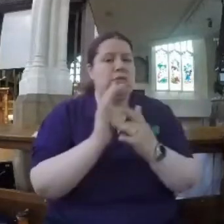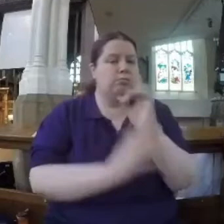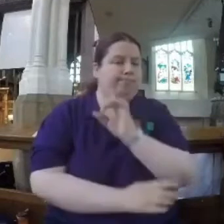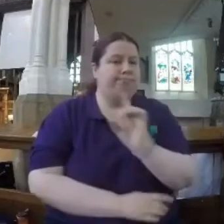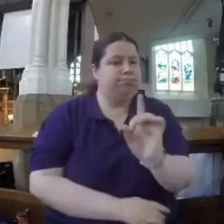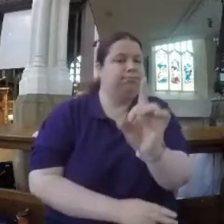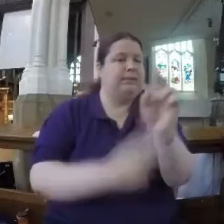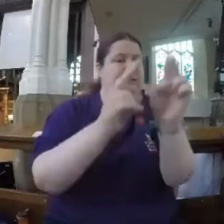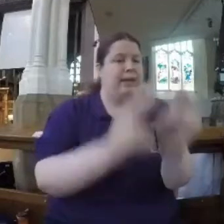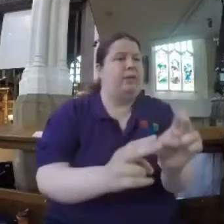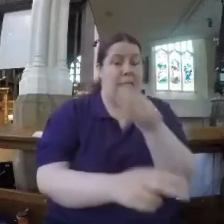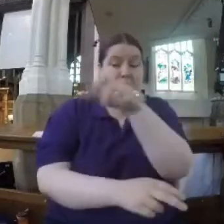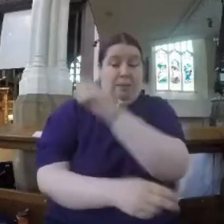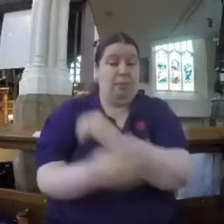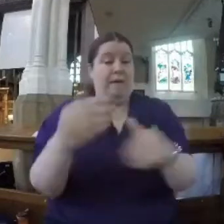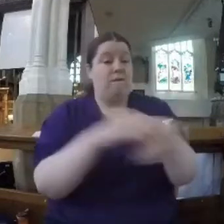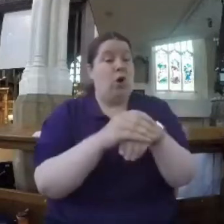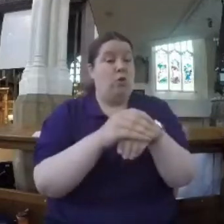involved in his execution.